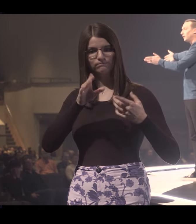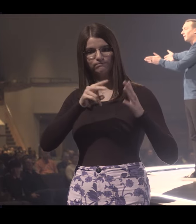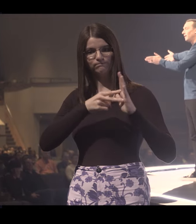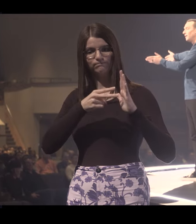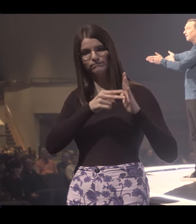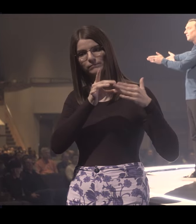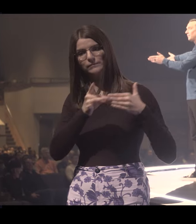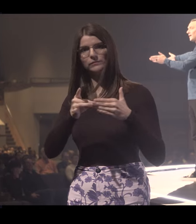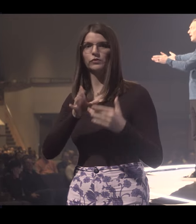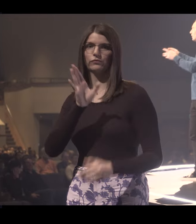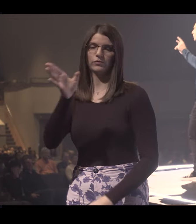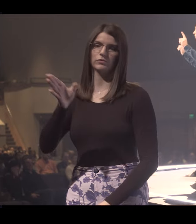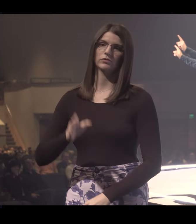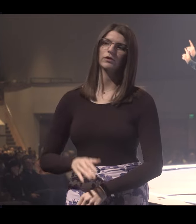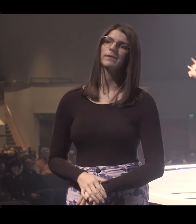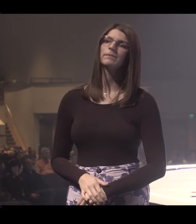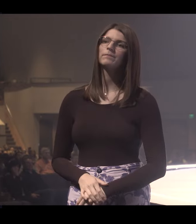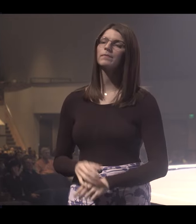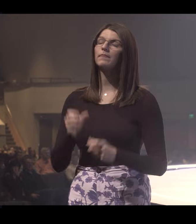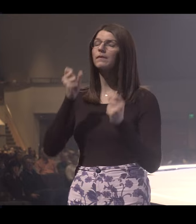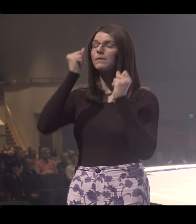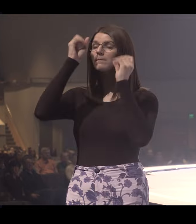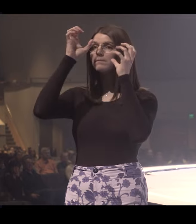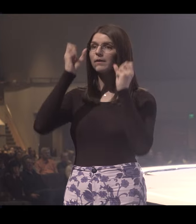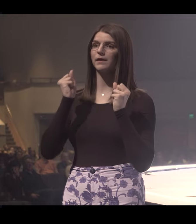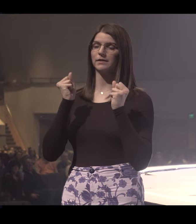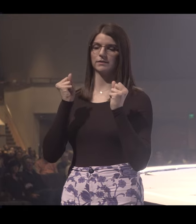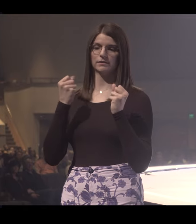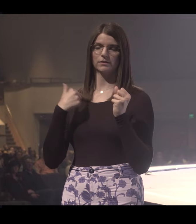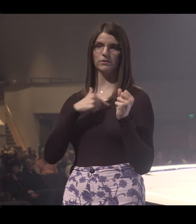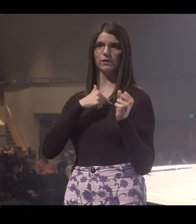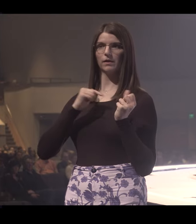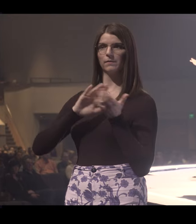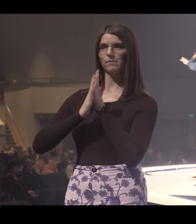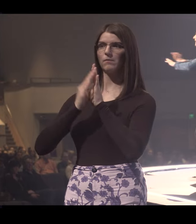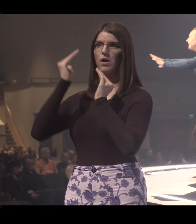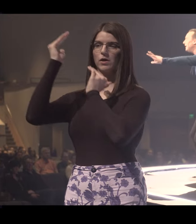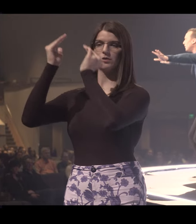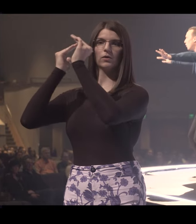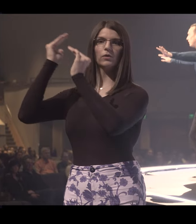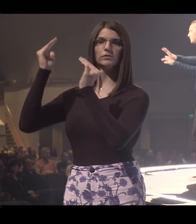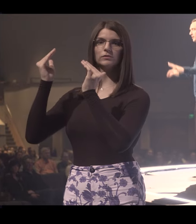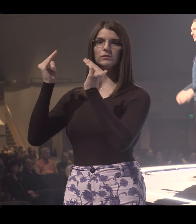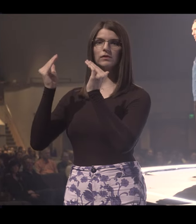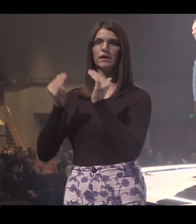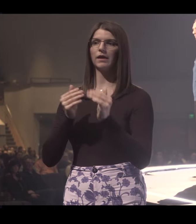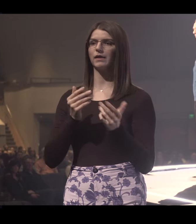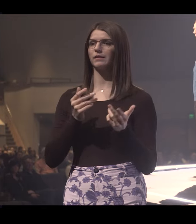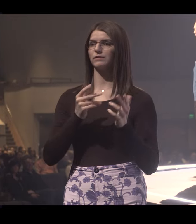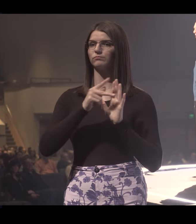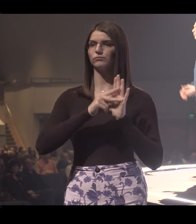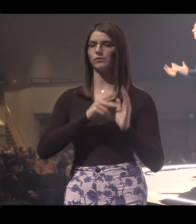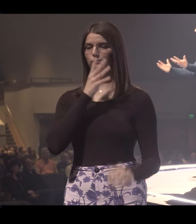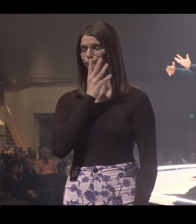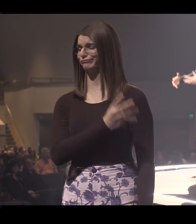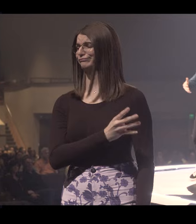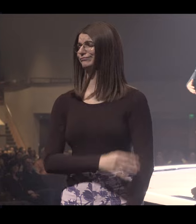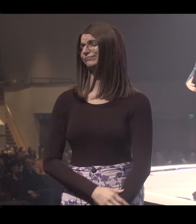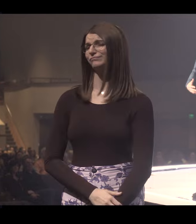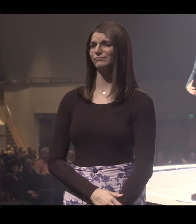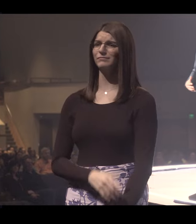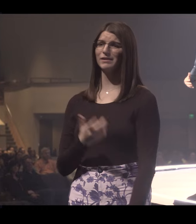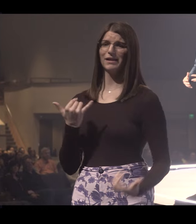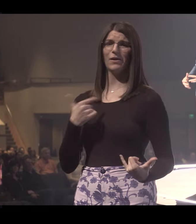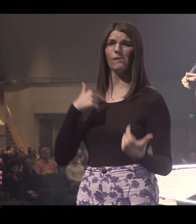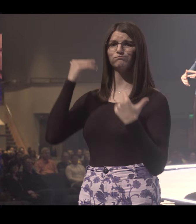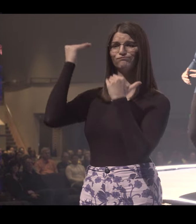their future. Now, what's so amazing about this is when we become adults, we completely ignore this principle. Here's